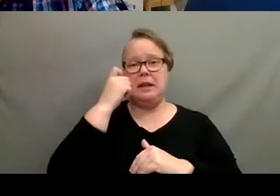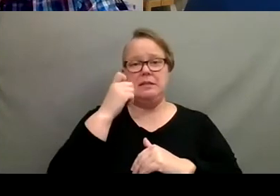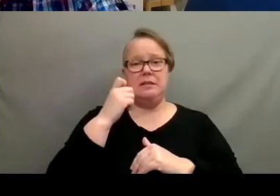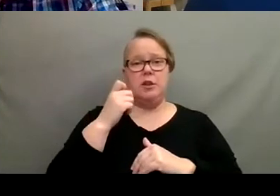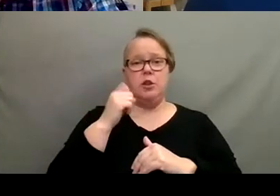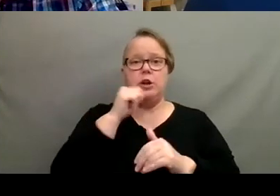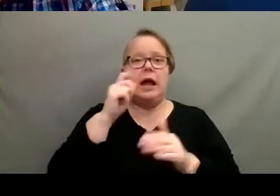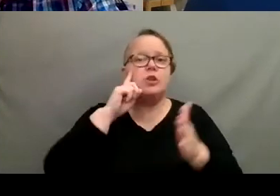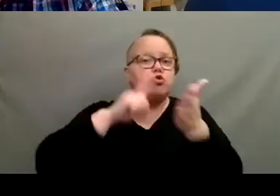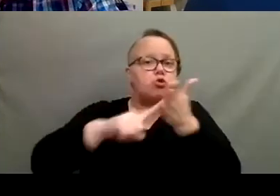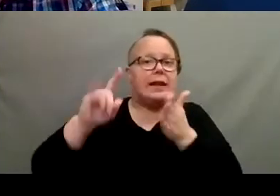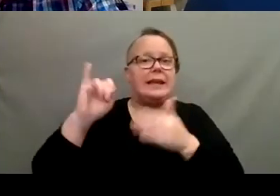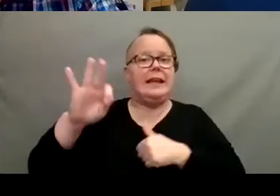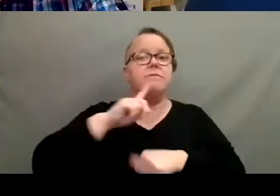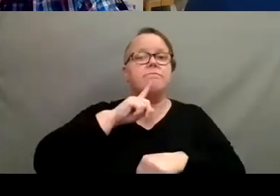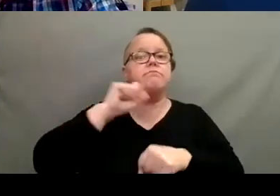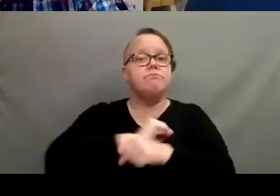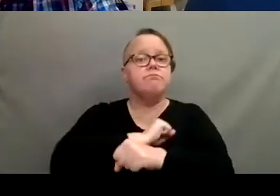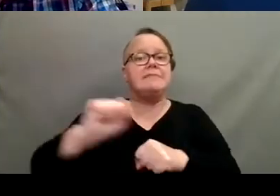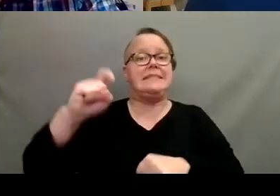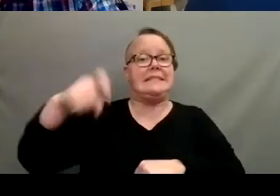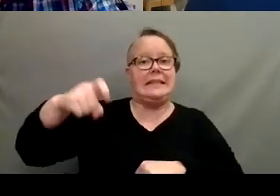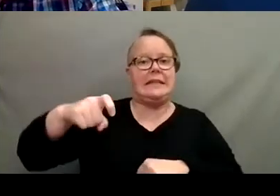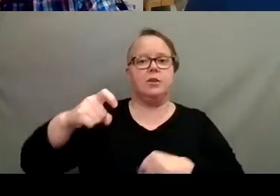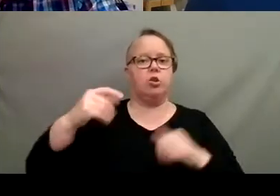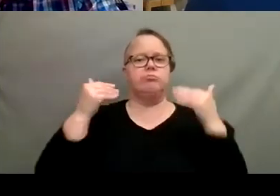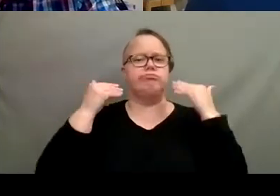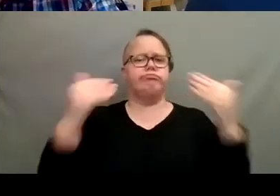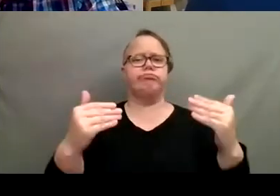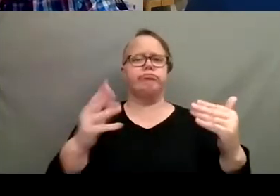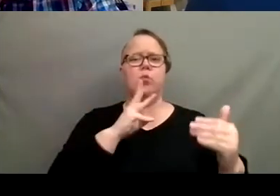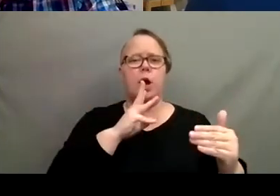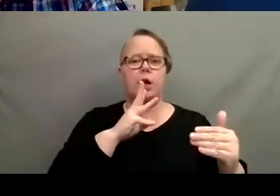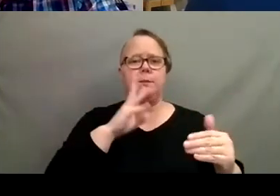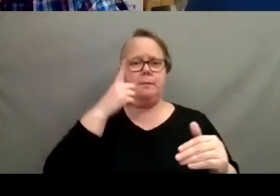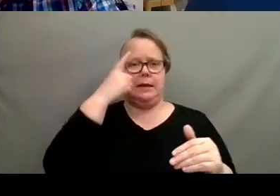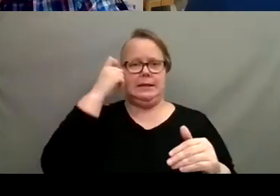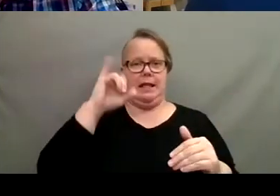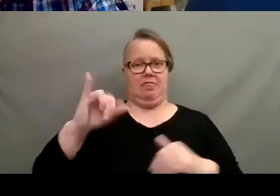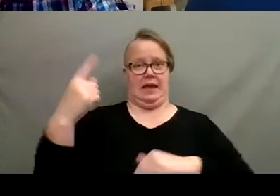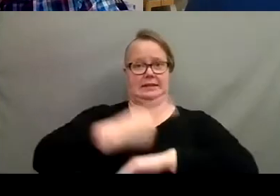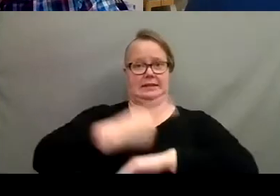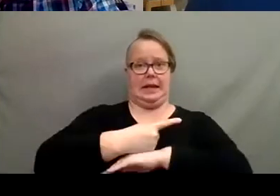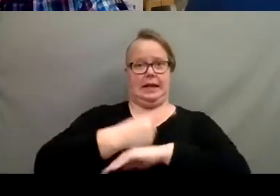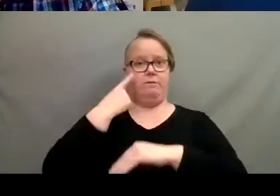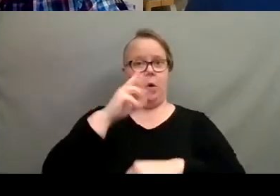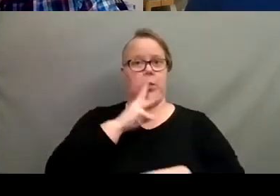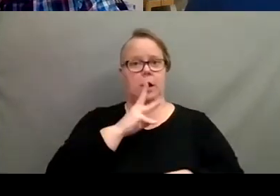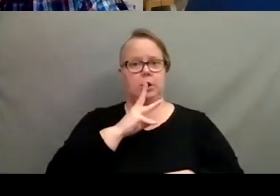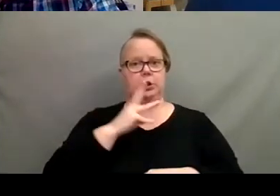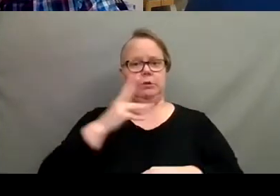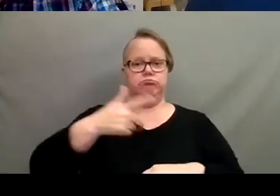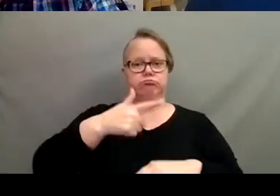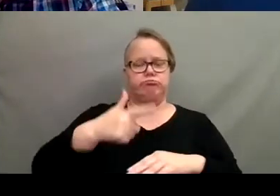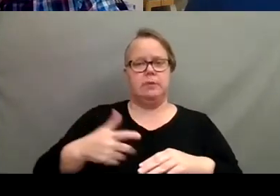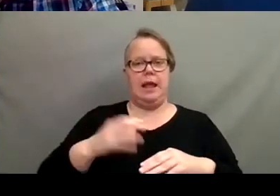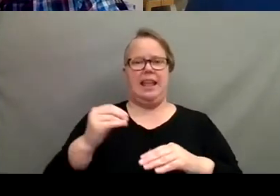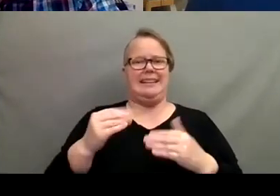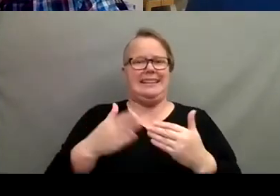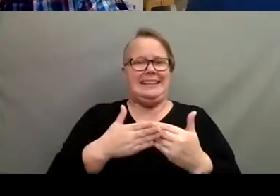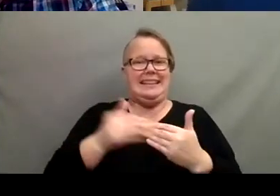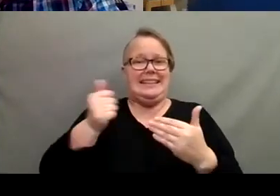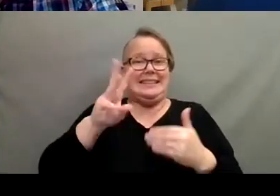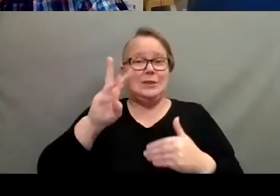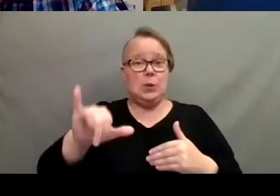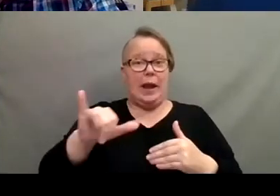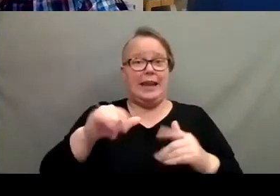checking if it needs it or not. They're just watering because it's, it's the day to water. And I think a lot of us know that the easiest way to kill